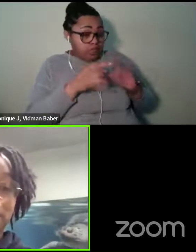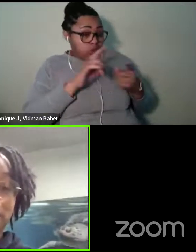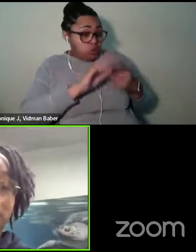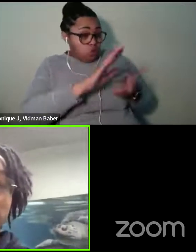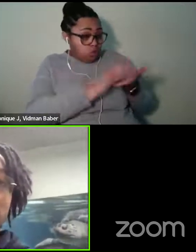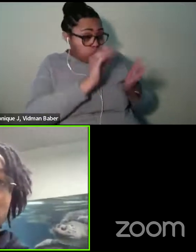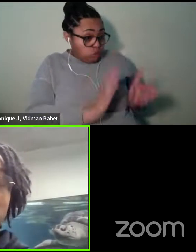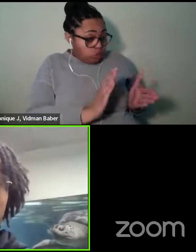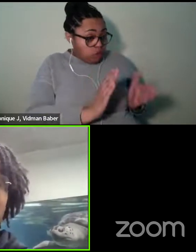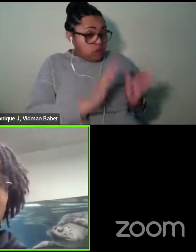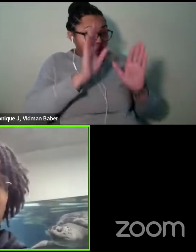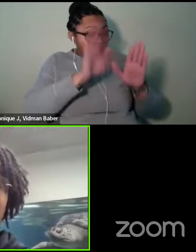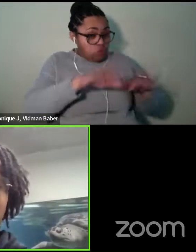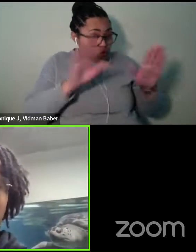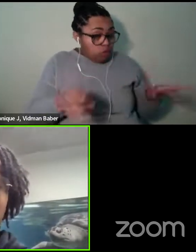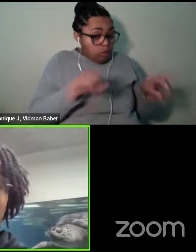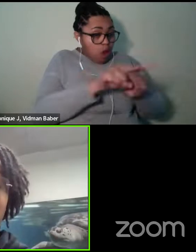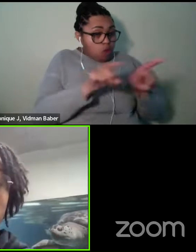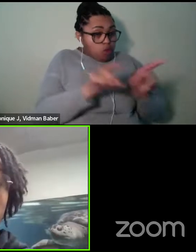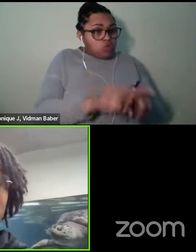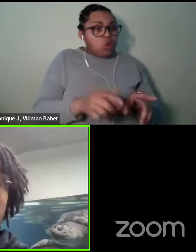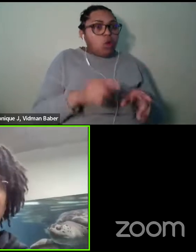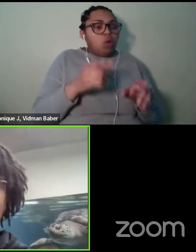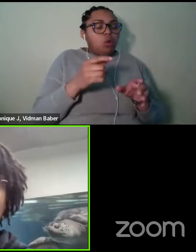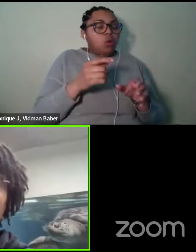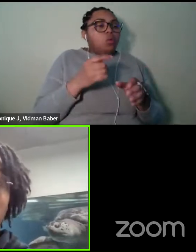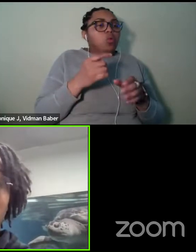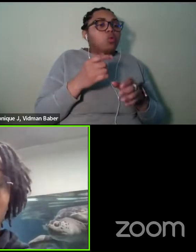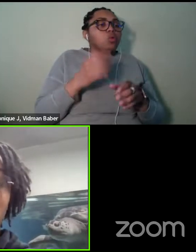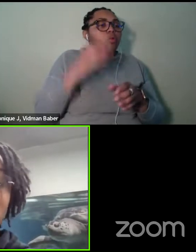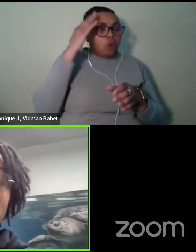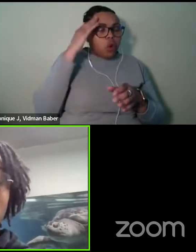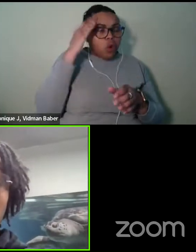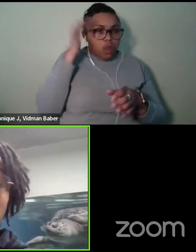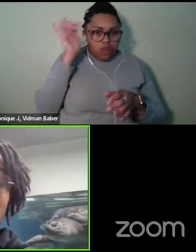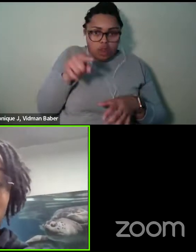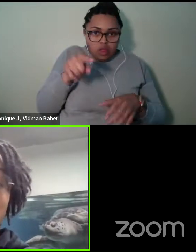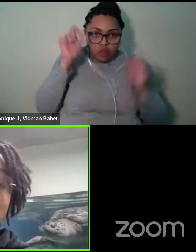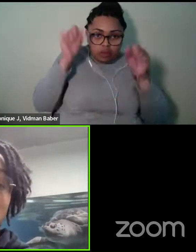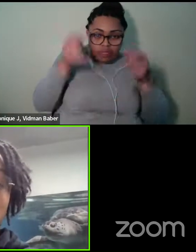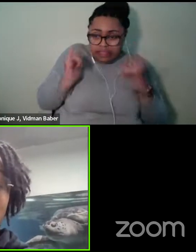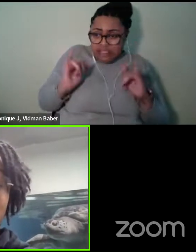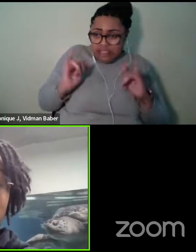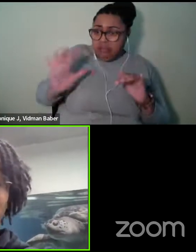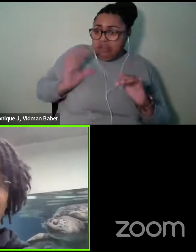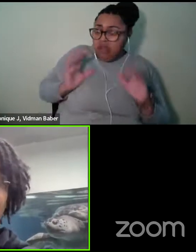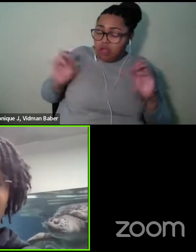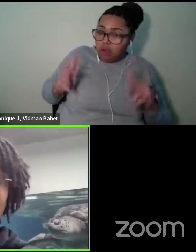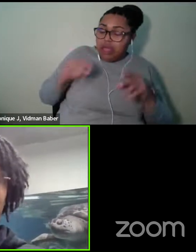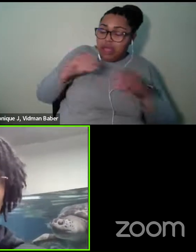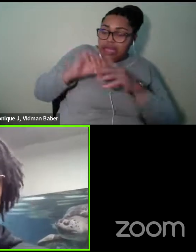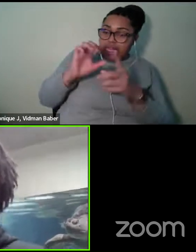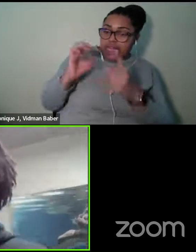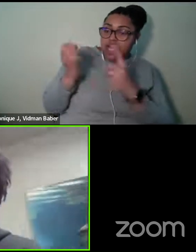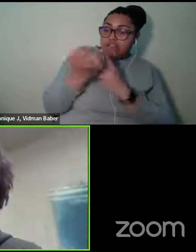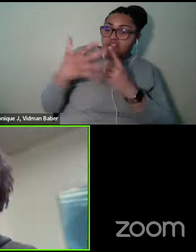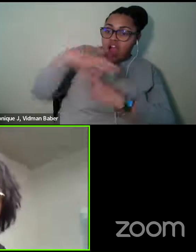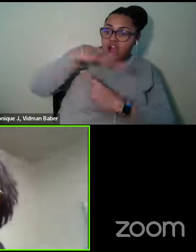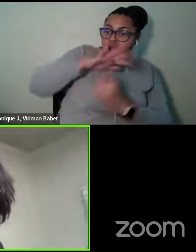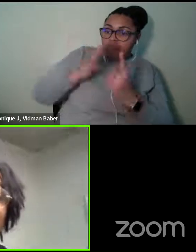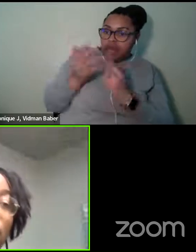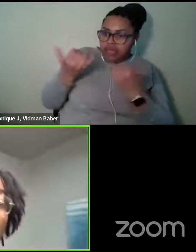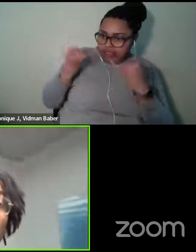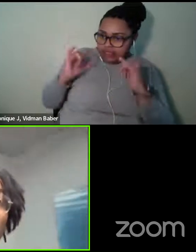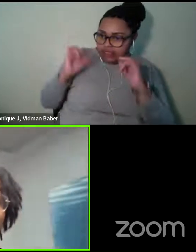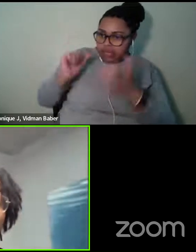um, make it known that you can still be okay in the environment and you can help. I think